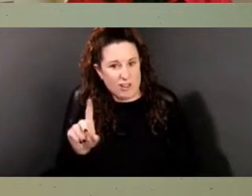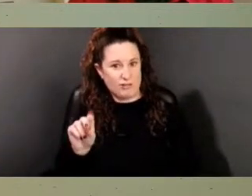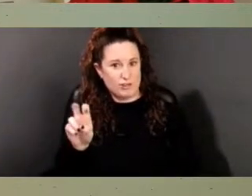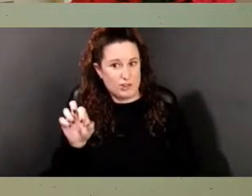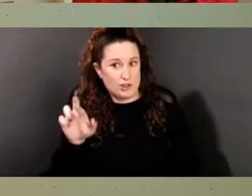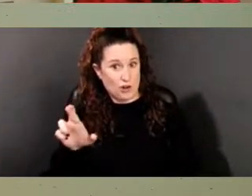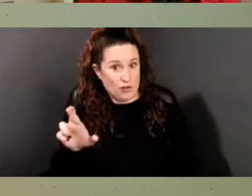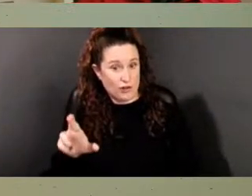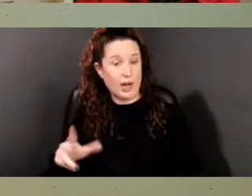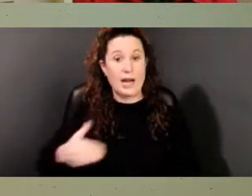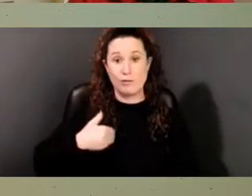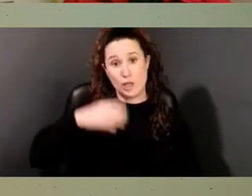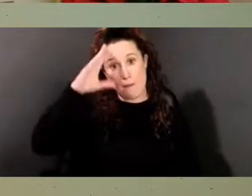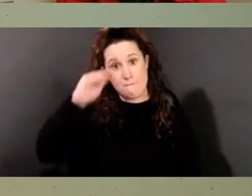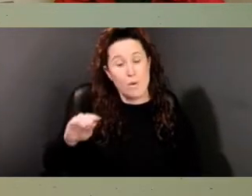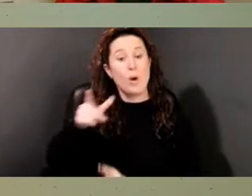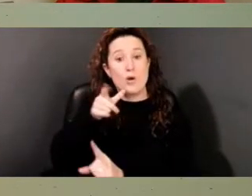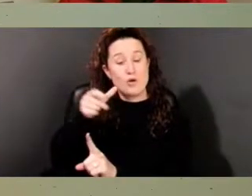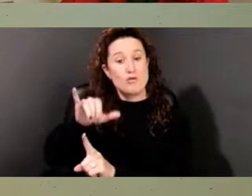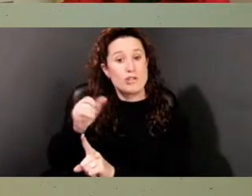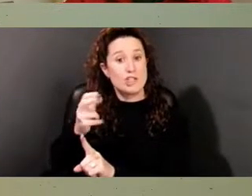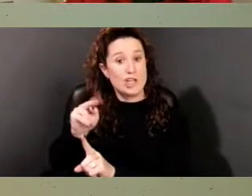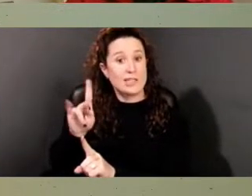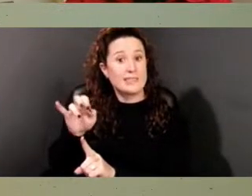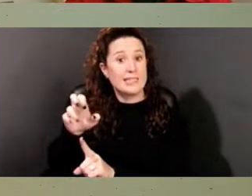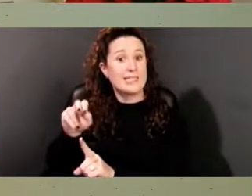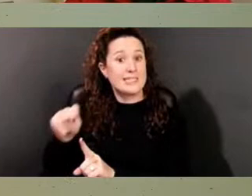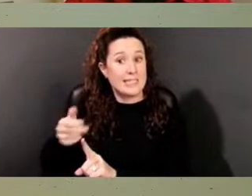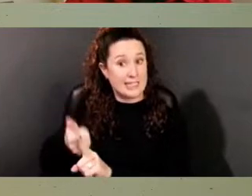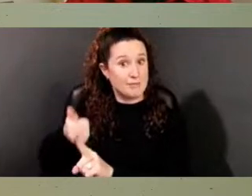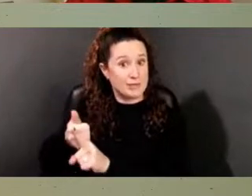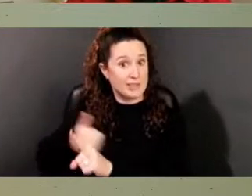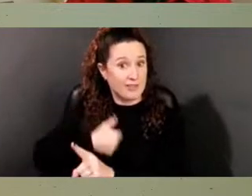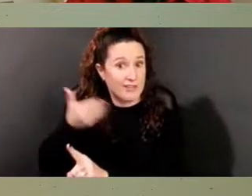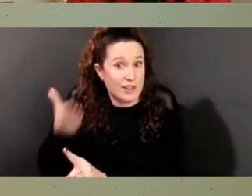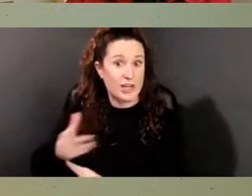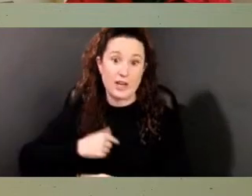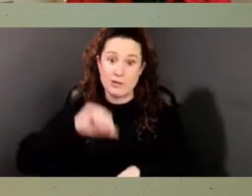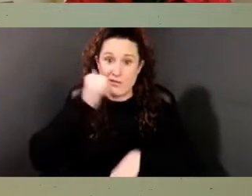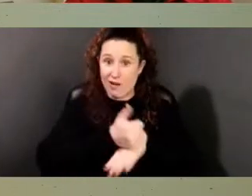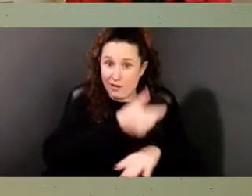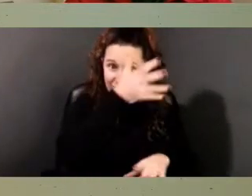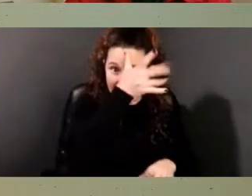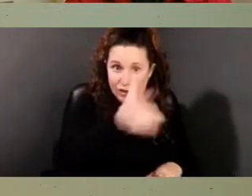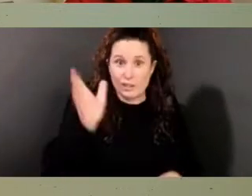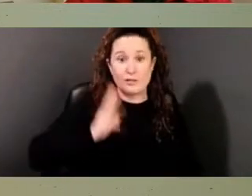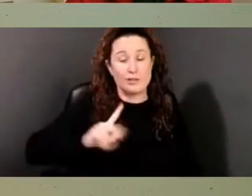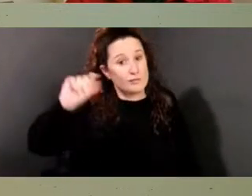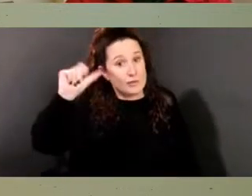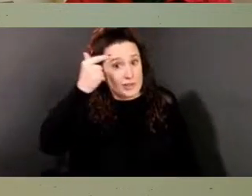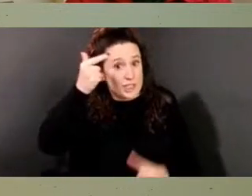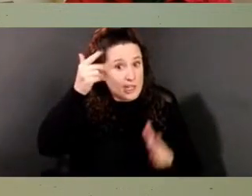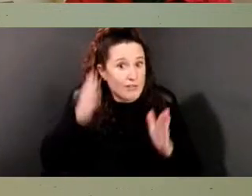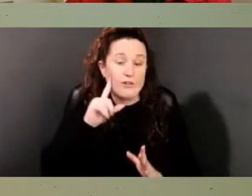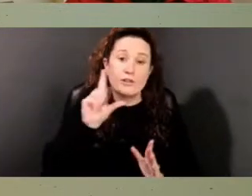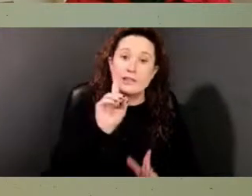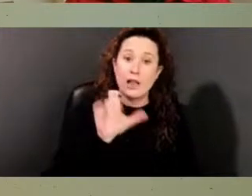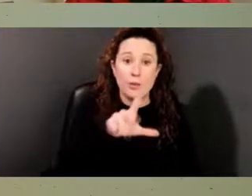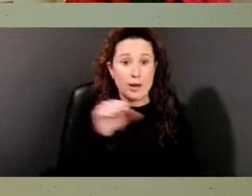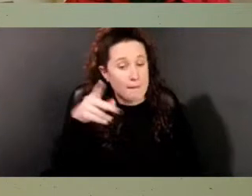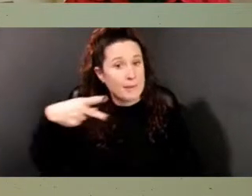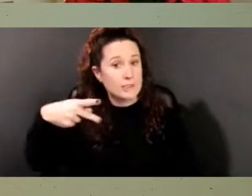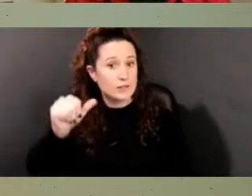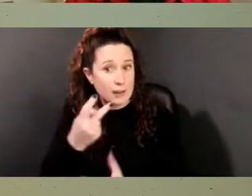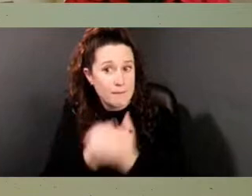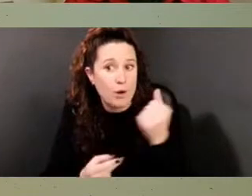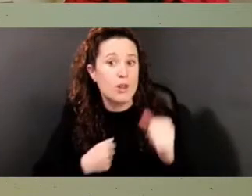home of John Dickinson. He was one of our founding fathers. He was the governor of Delaware and Pennsylvania. He was a framer